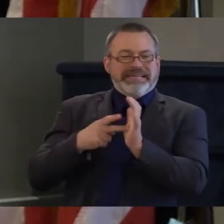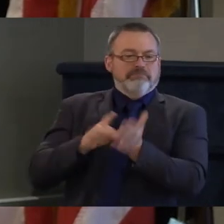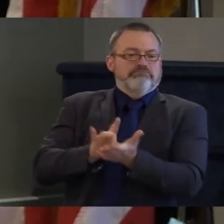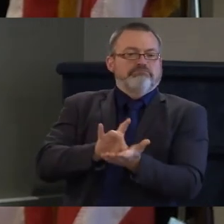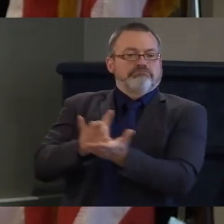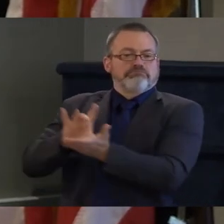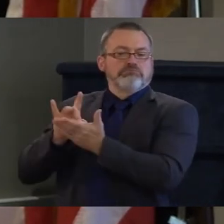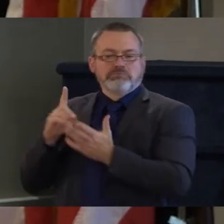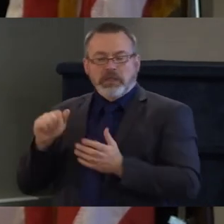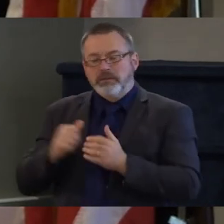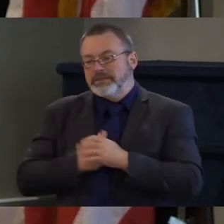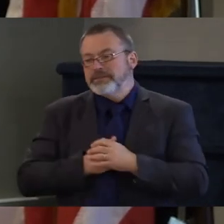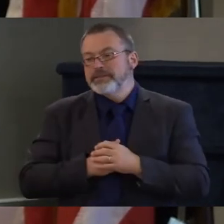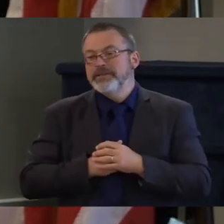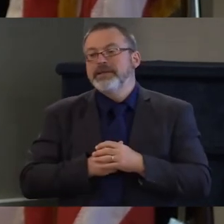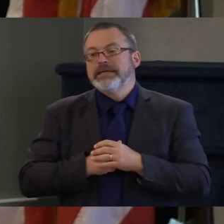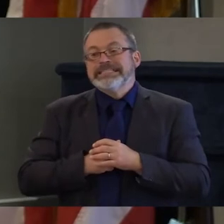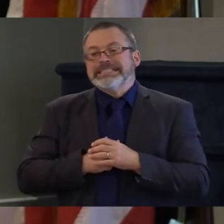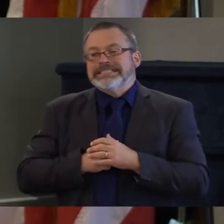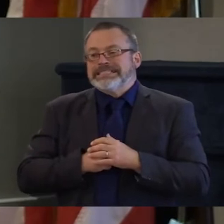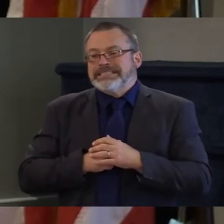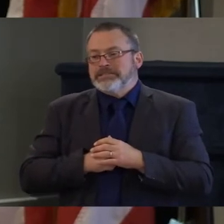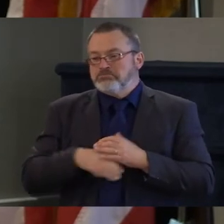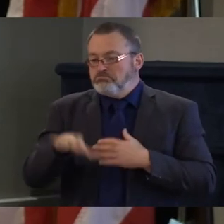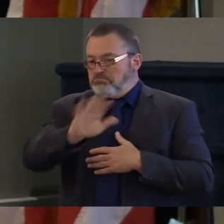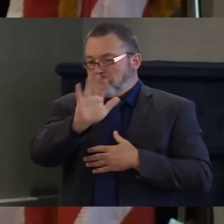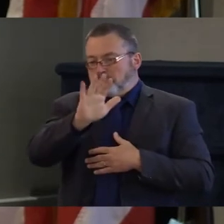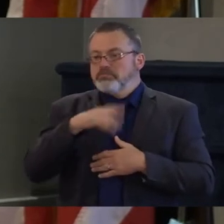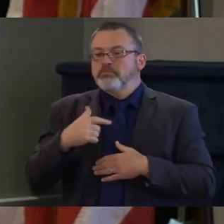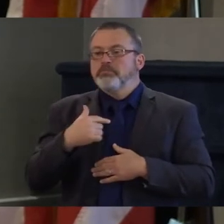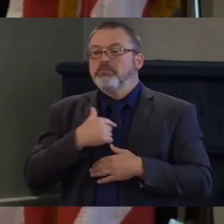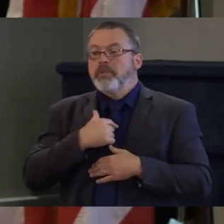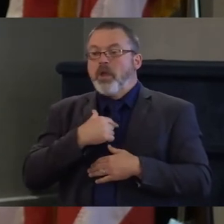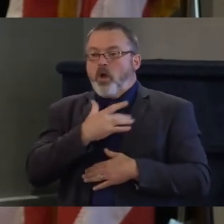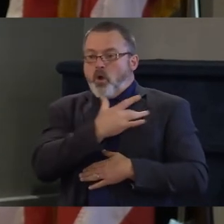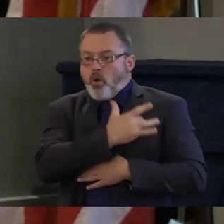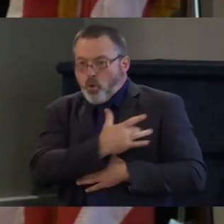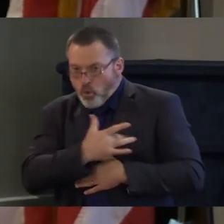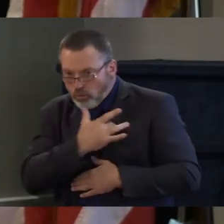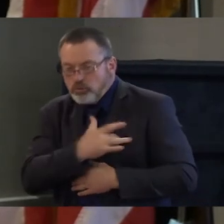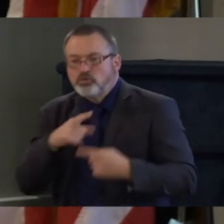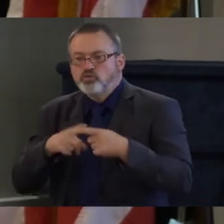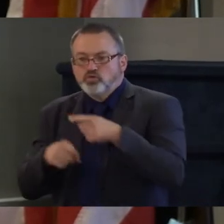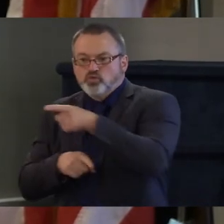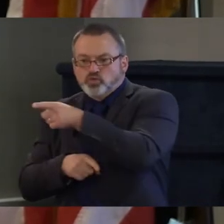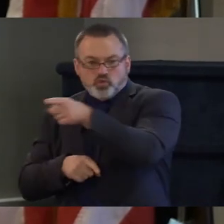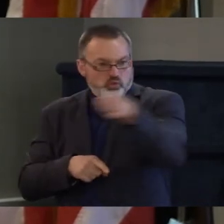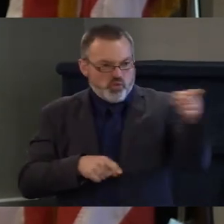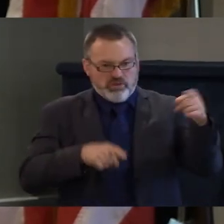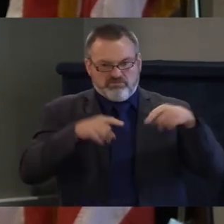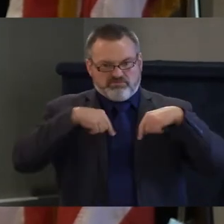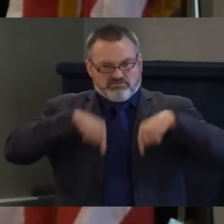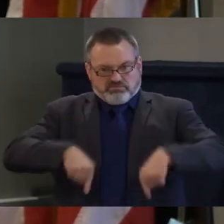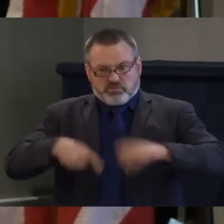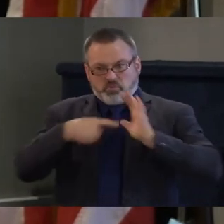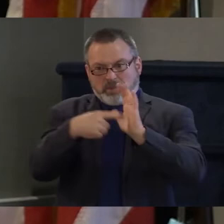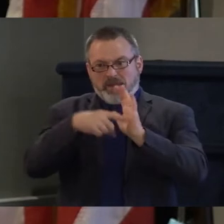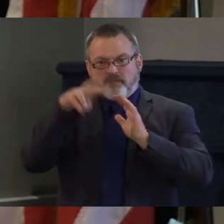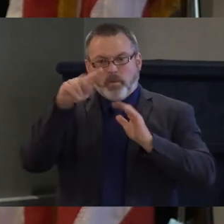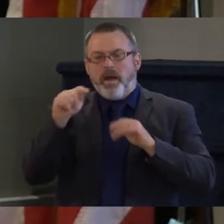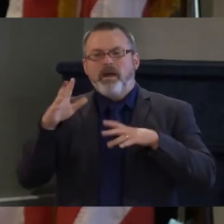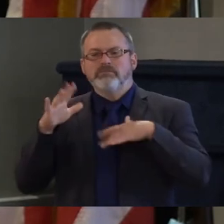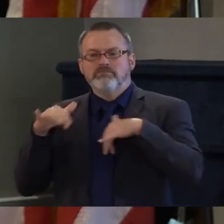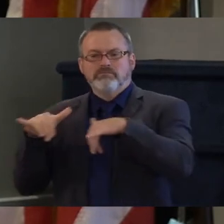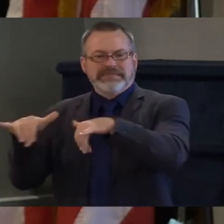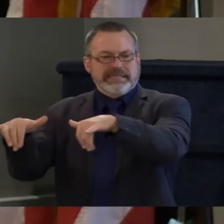my greatest goal is for that everyone in vermont has the same opportunity to